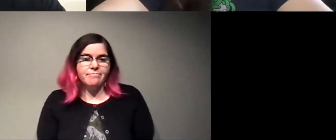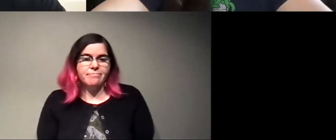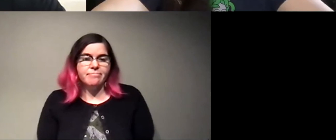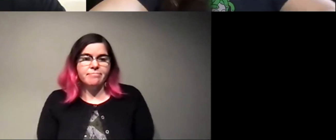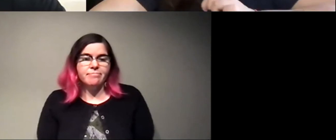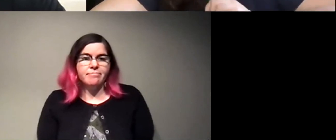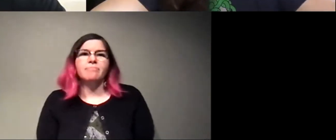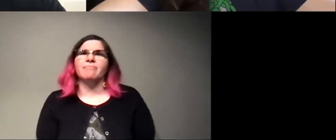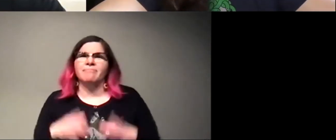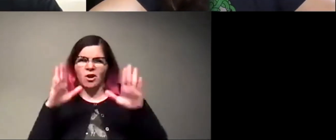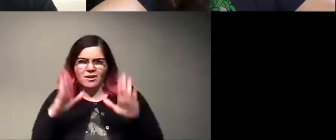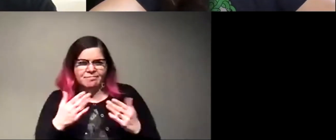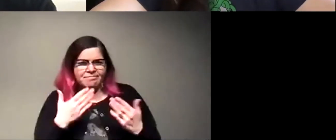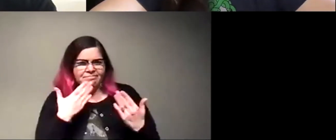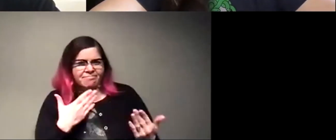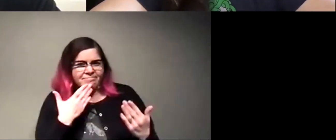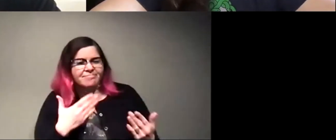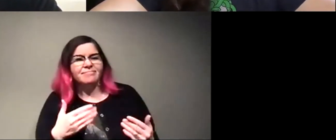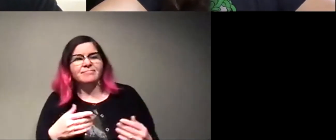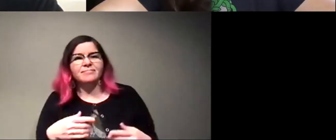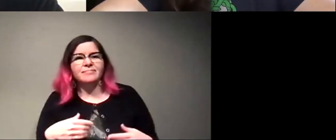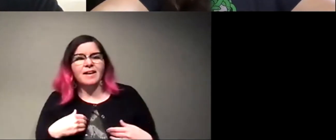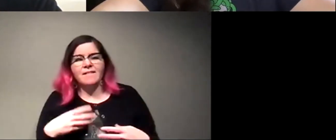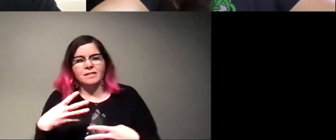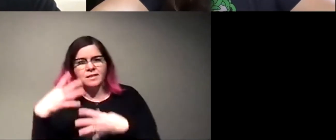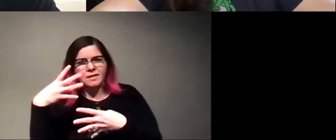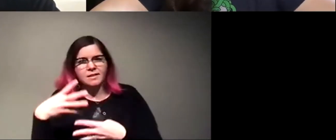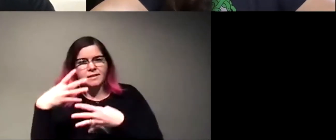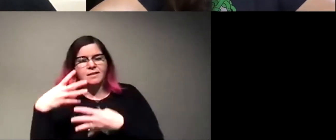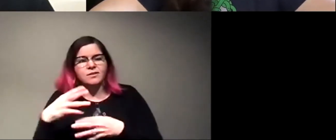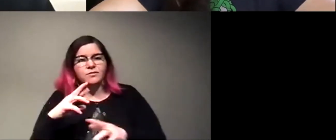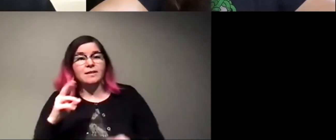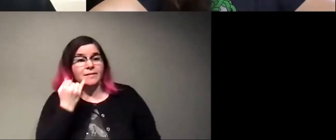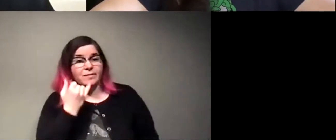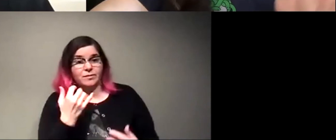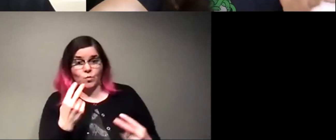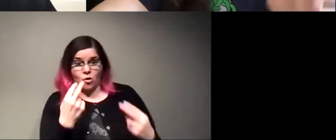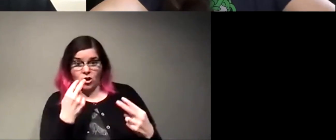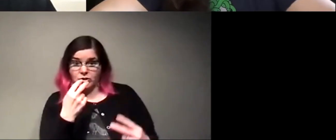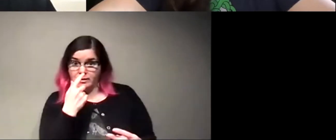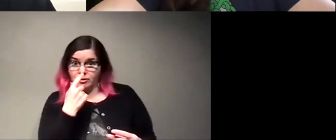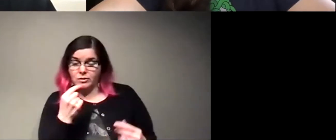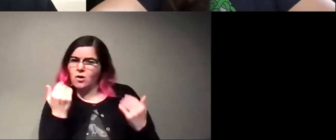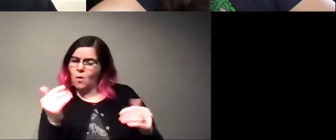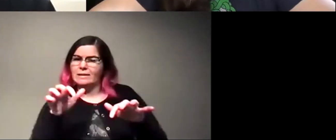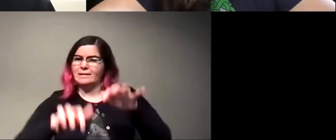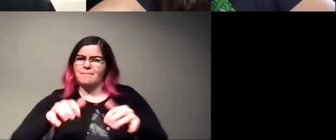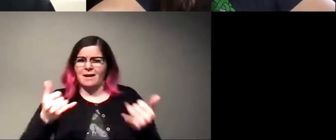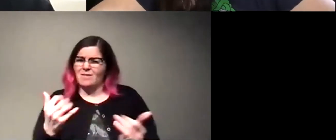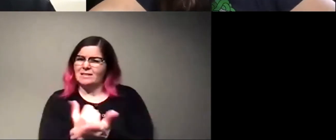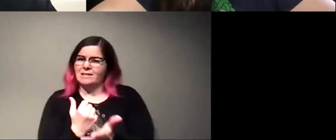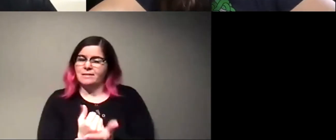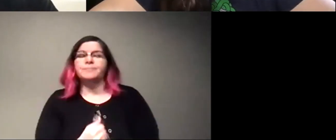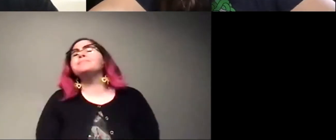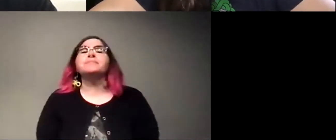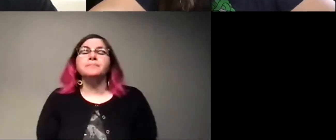That was awesome. Thank you so much. We have, uh, questions coming in already. And if you in the audience have questions, submit them. This is the time. All right.